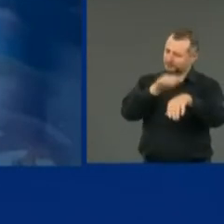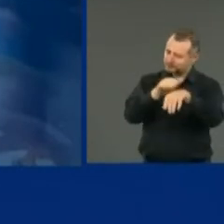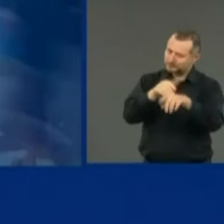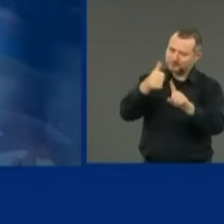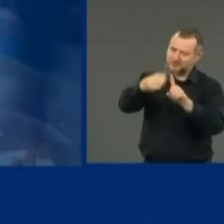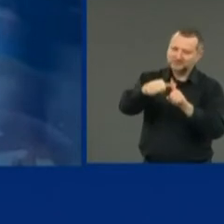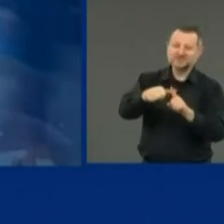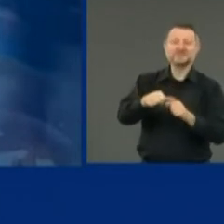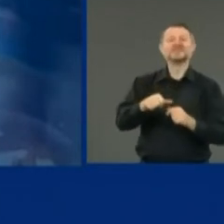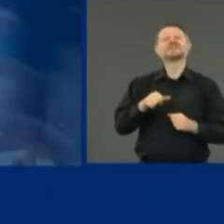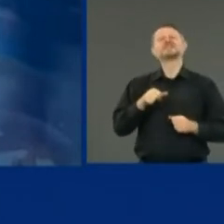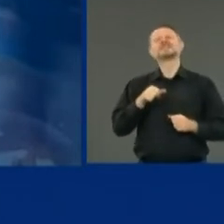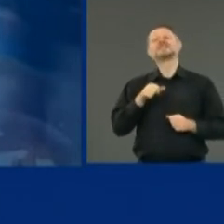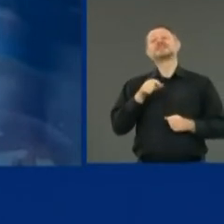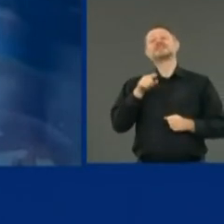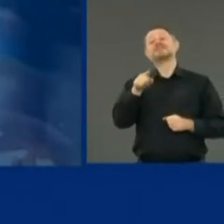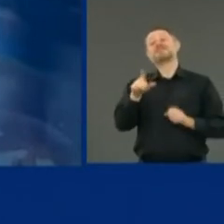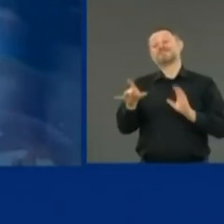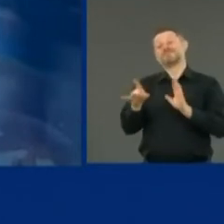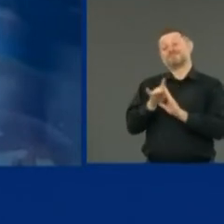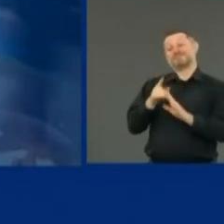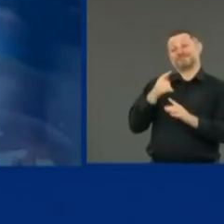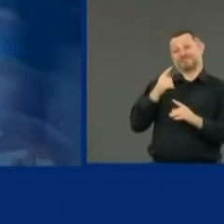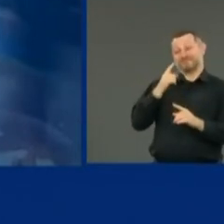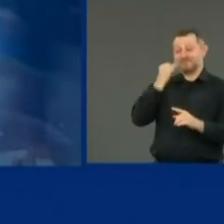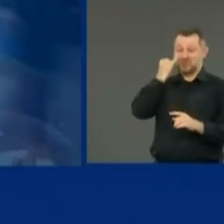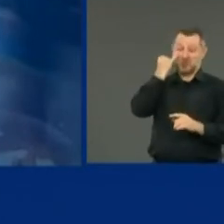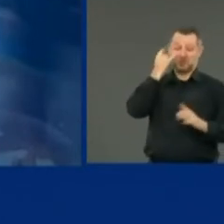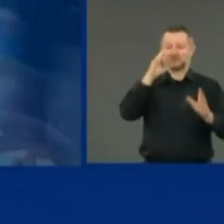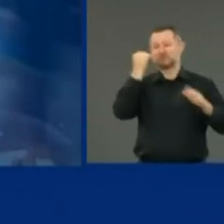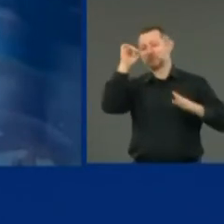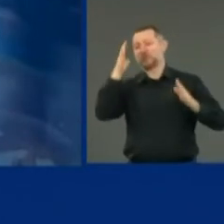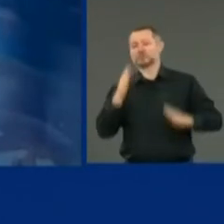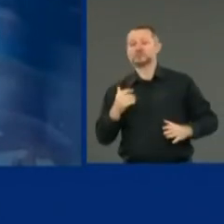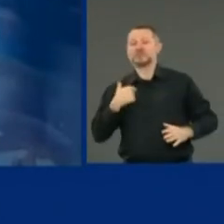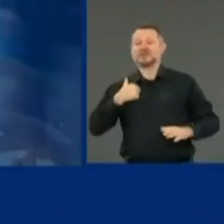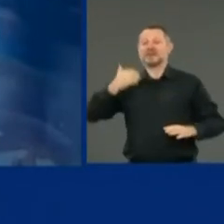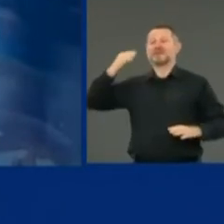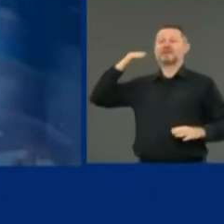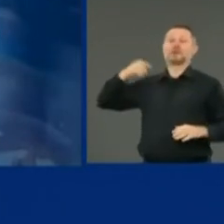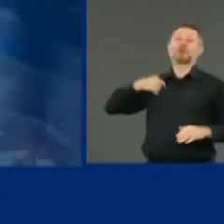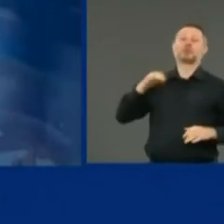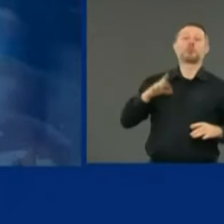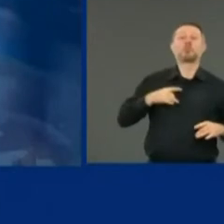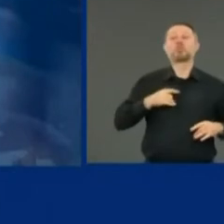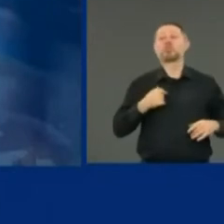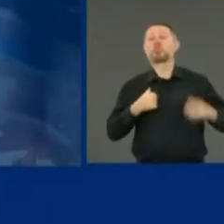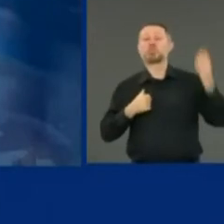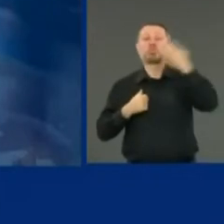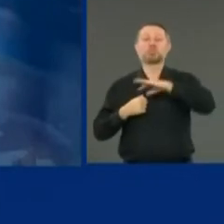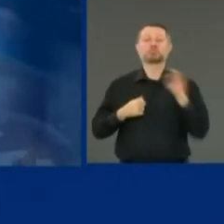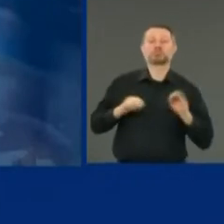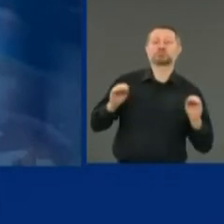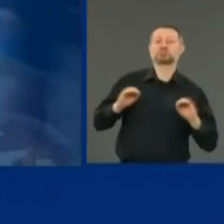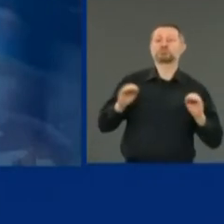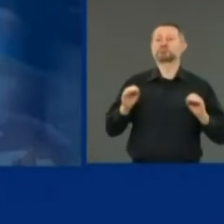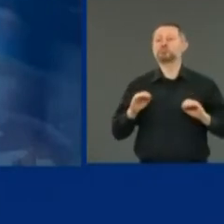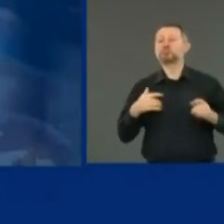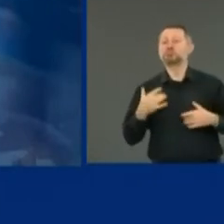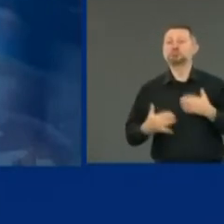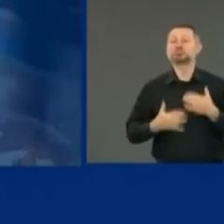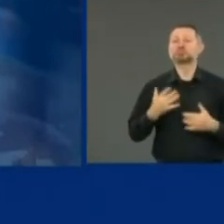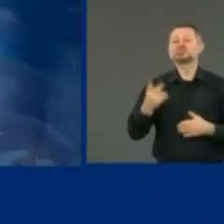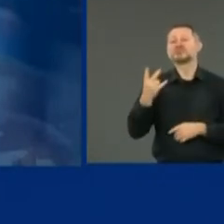on the infection rate. So if you were to protest several days ago, probably wouldn't show up. But when you get to about seven